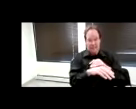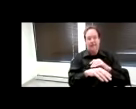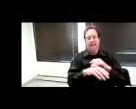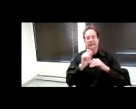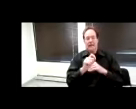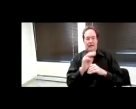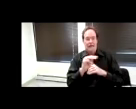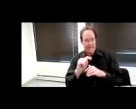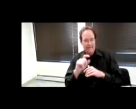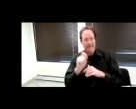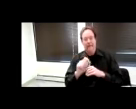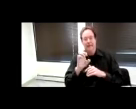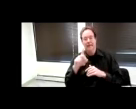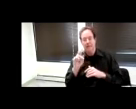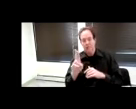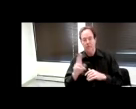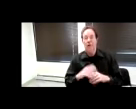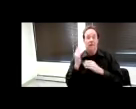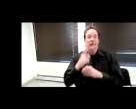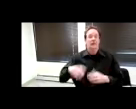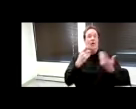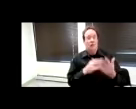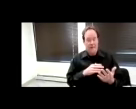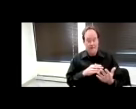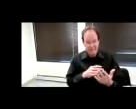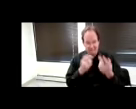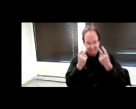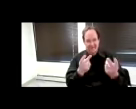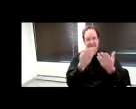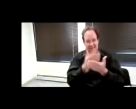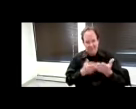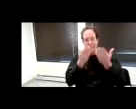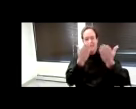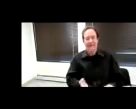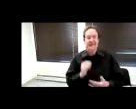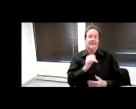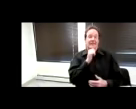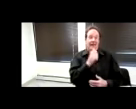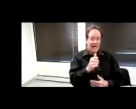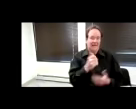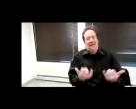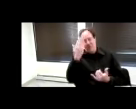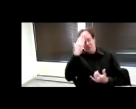Hopefully, you've already come across some of these. And if you haven't, now you know where they are.